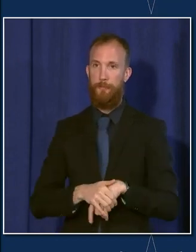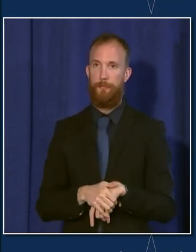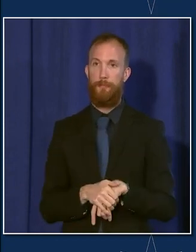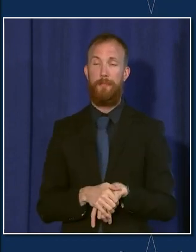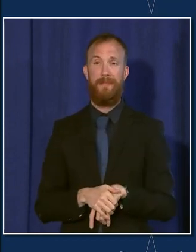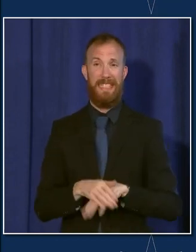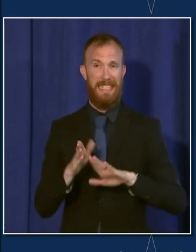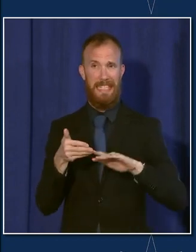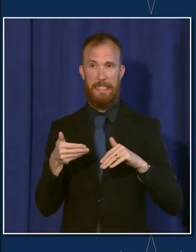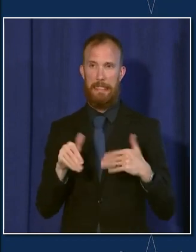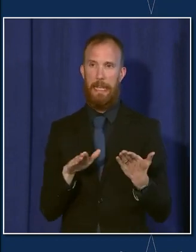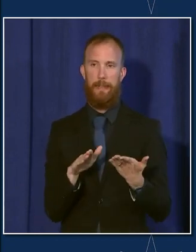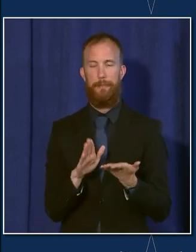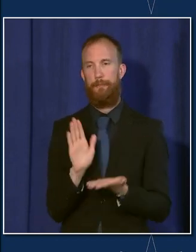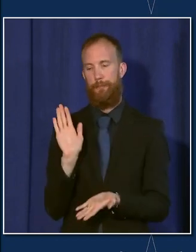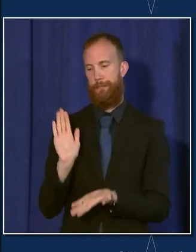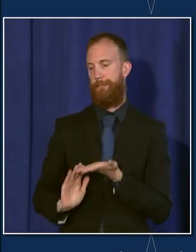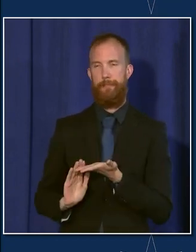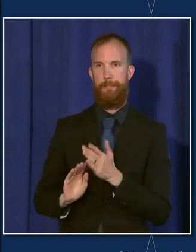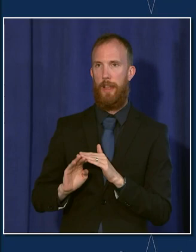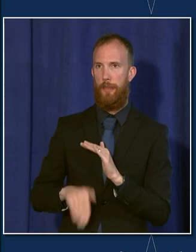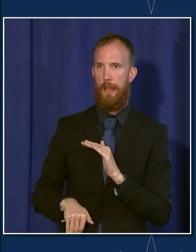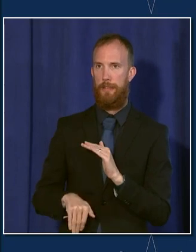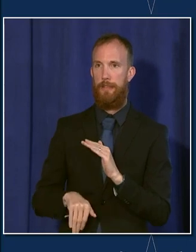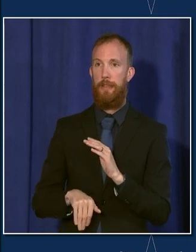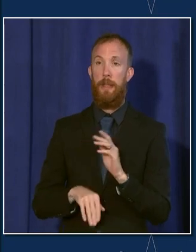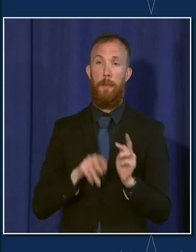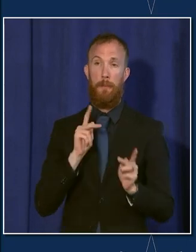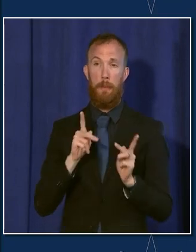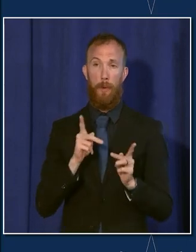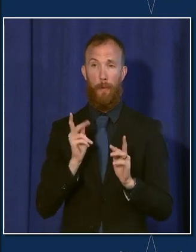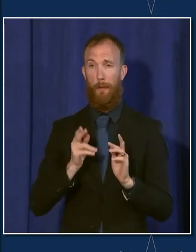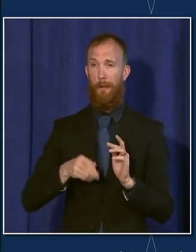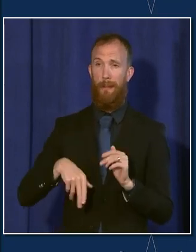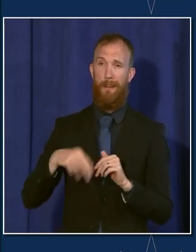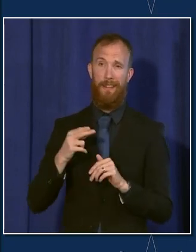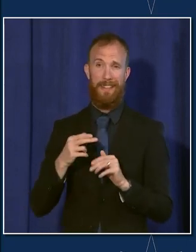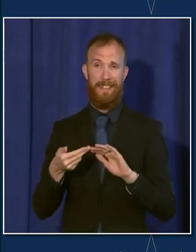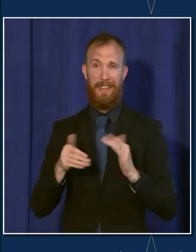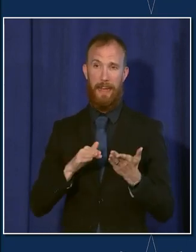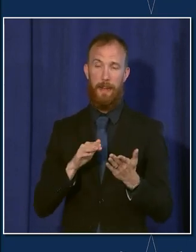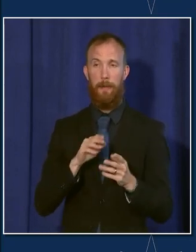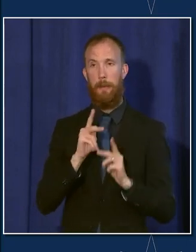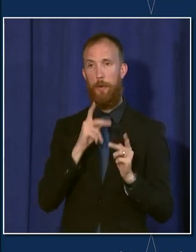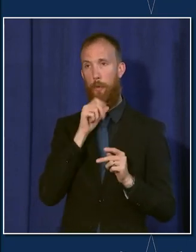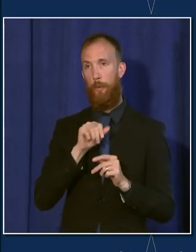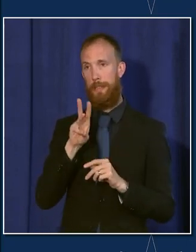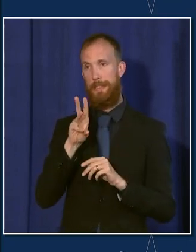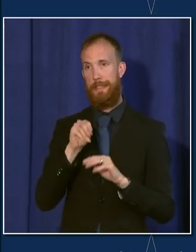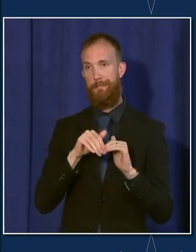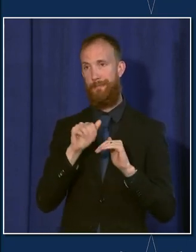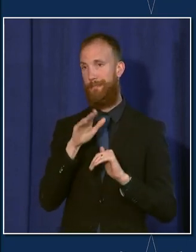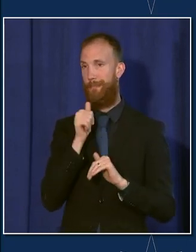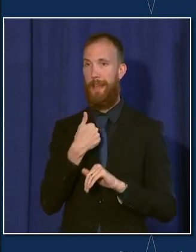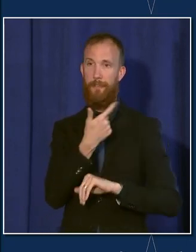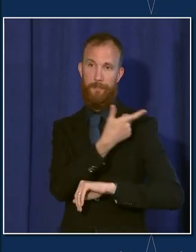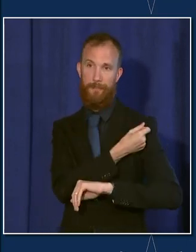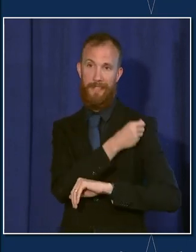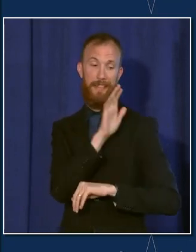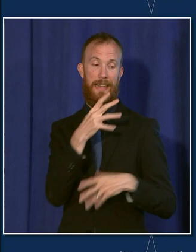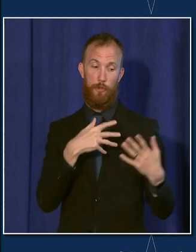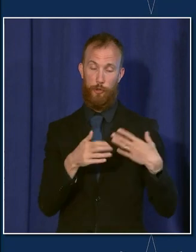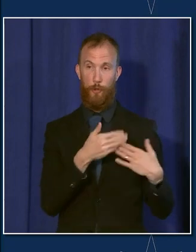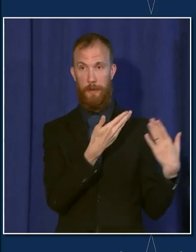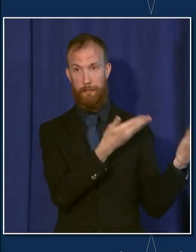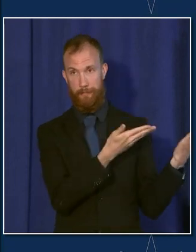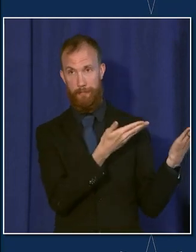even more so. The highest death rate is among unvaccinated Chicagoans, 60 years and older. That's that gray on the top. And